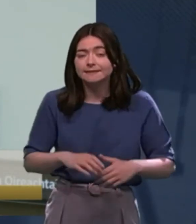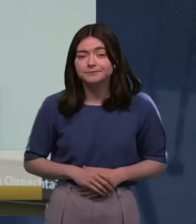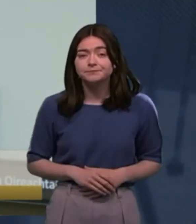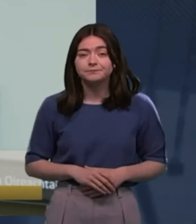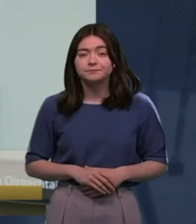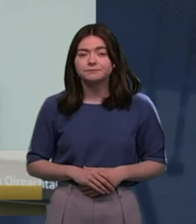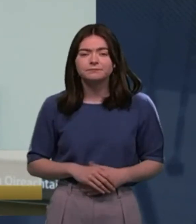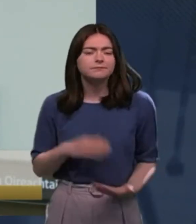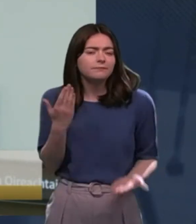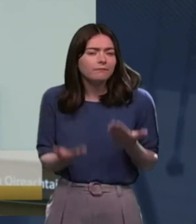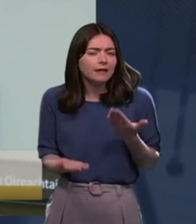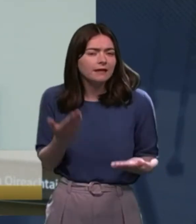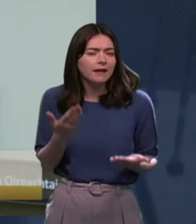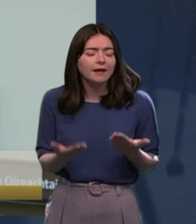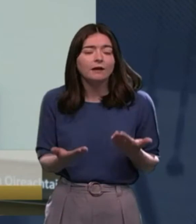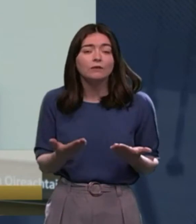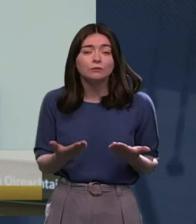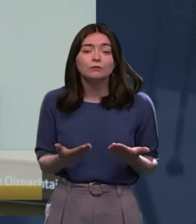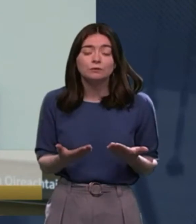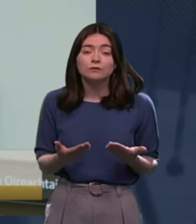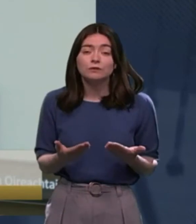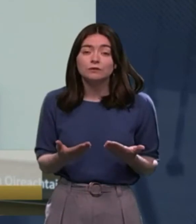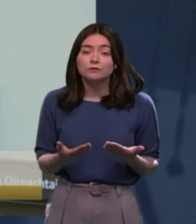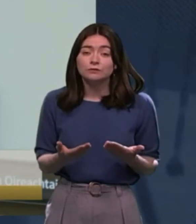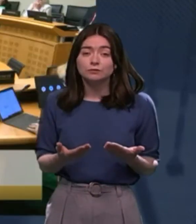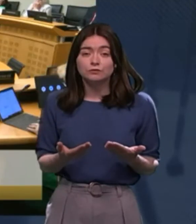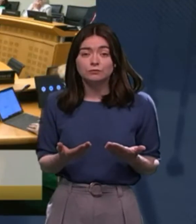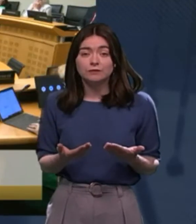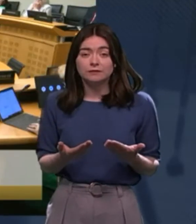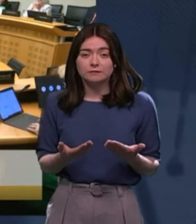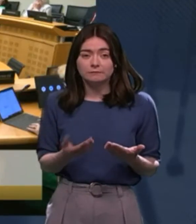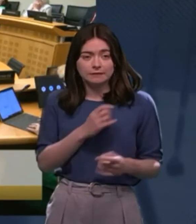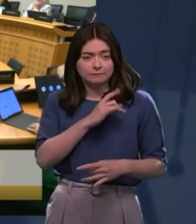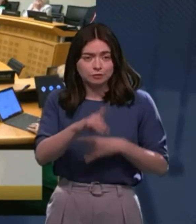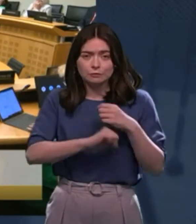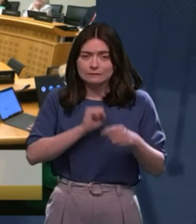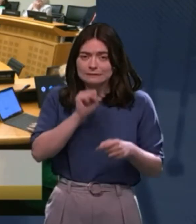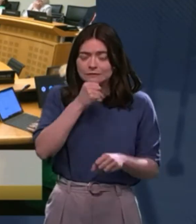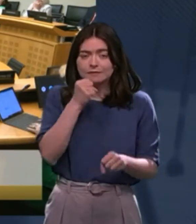and how do we take their capacity to make decisions seriously?